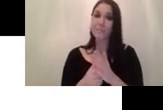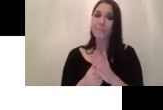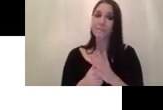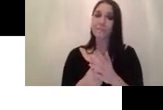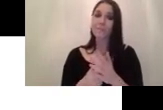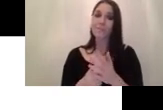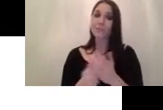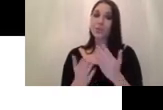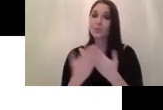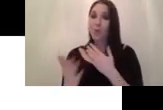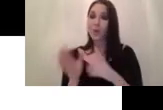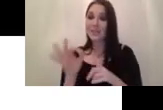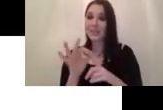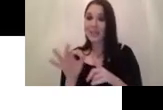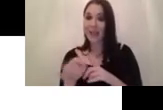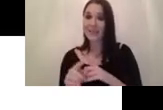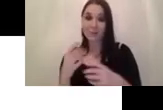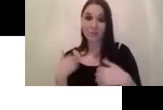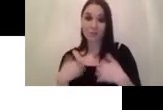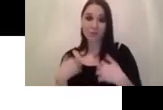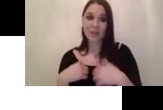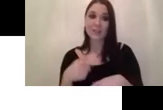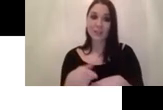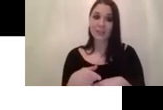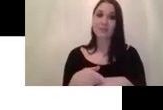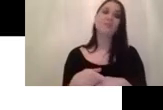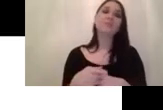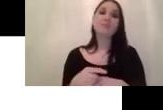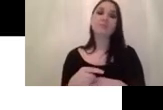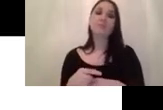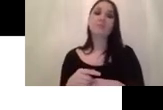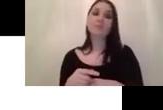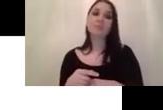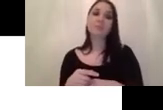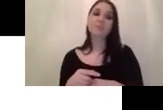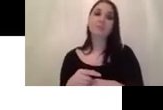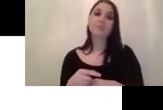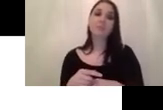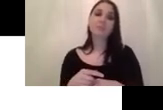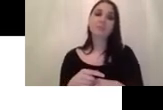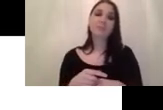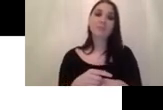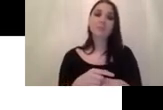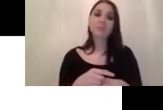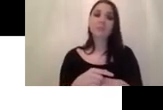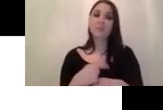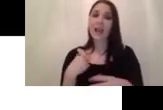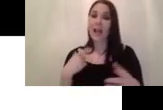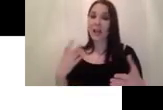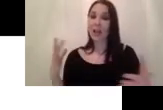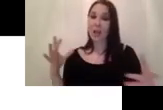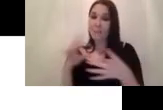uh with this tool they're using the transformer uh standard attention module to combine this